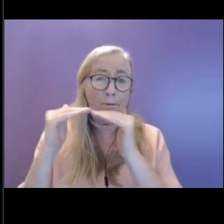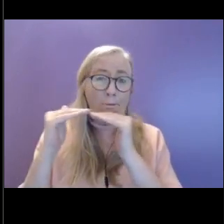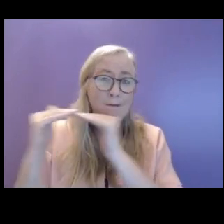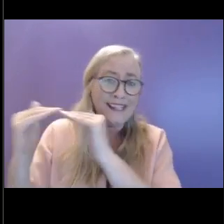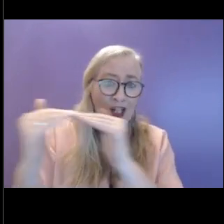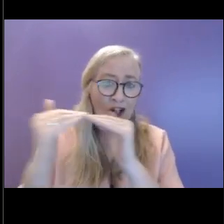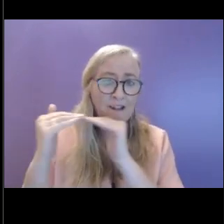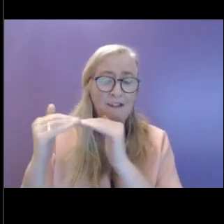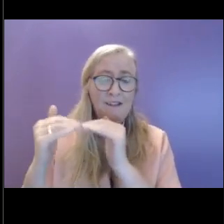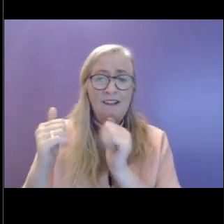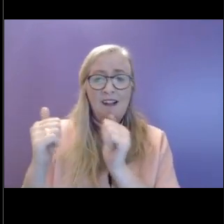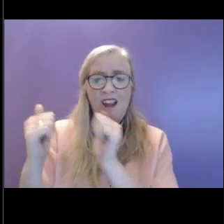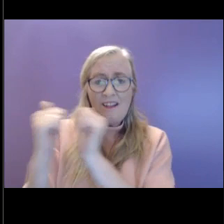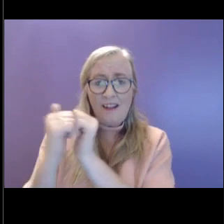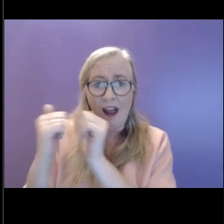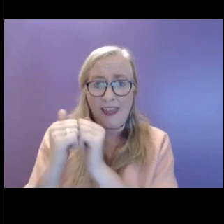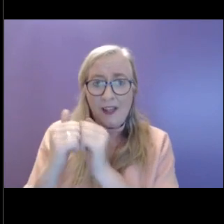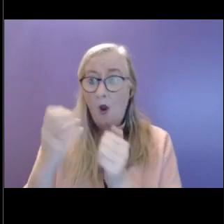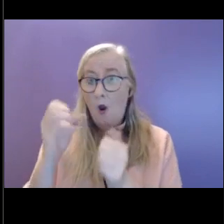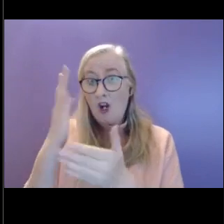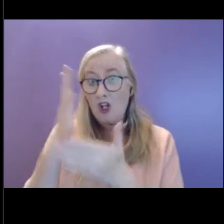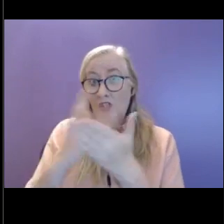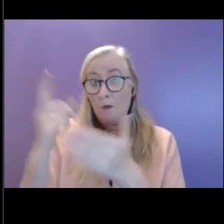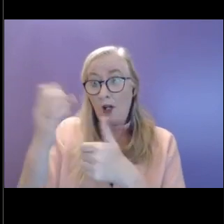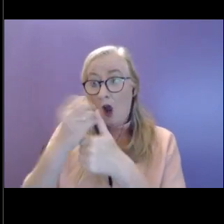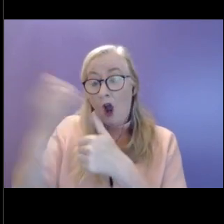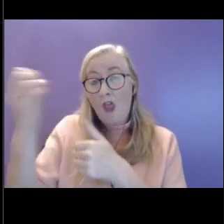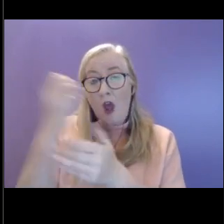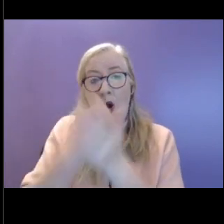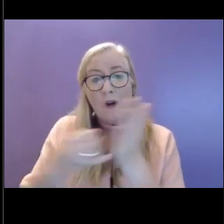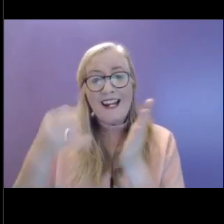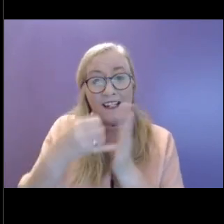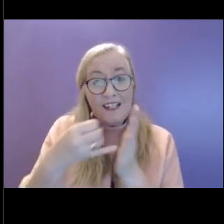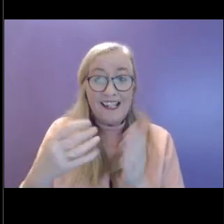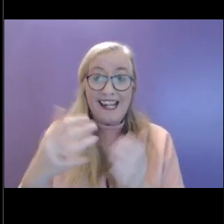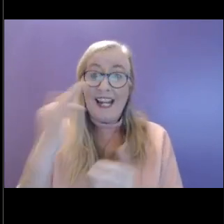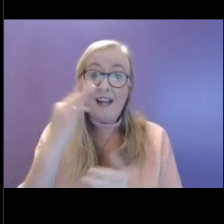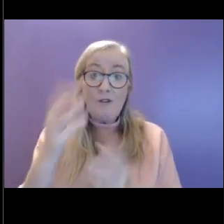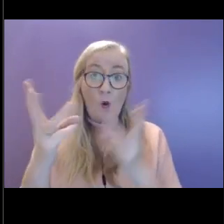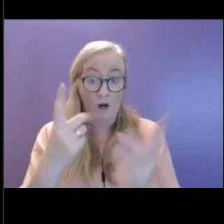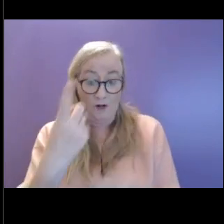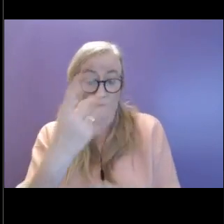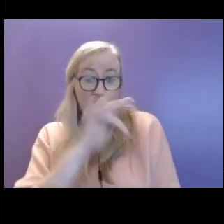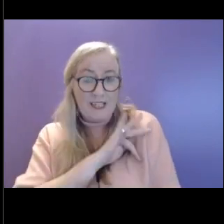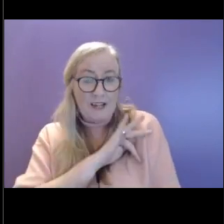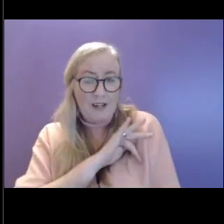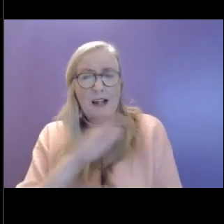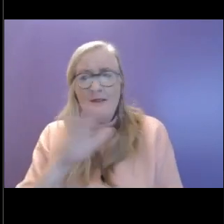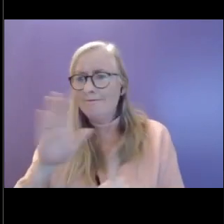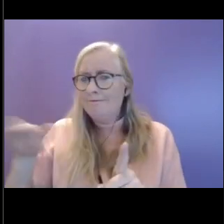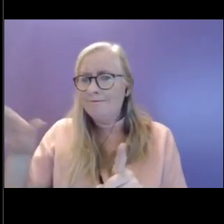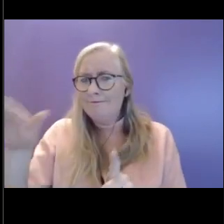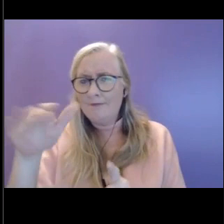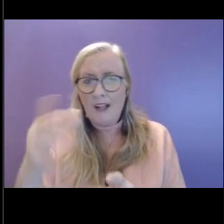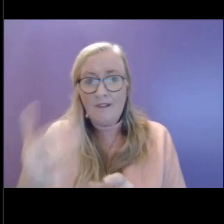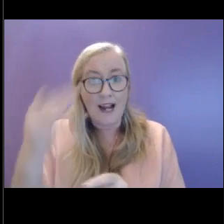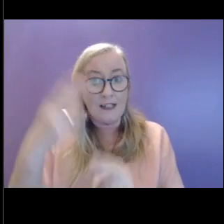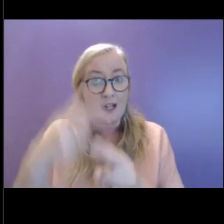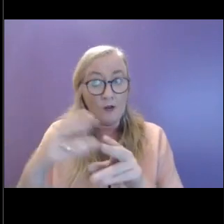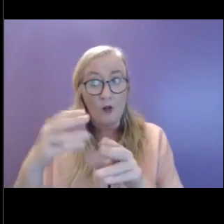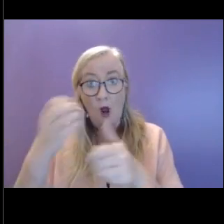or even those in other organizations. And particularly if you work on your own to seek out others who might might share that realm with you.